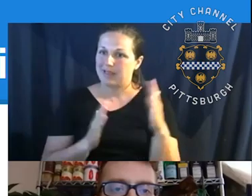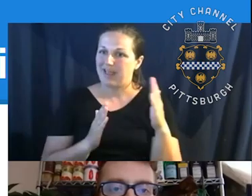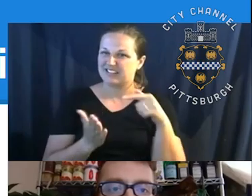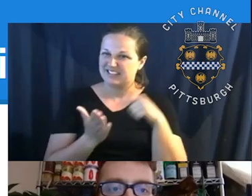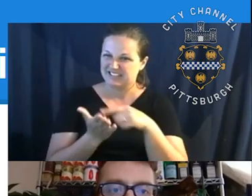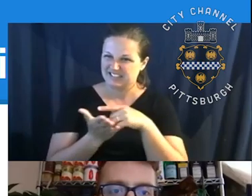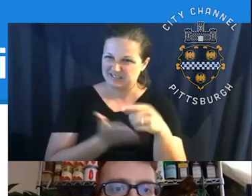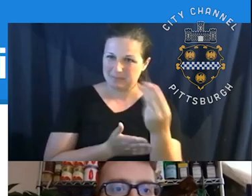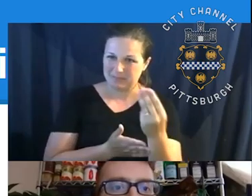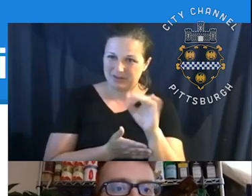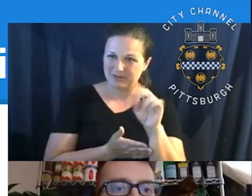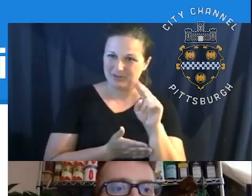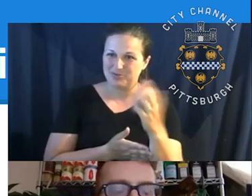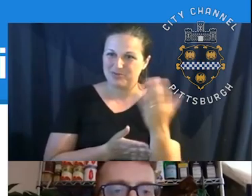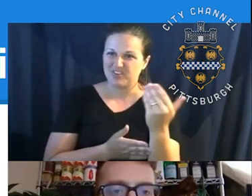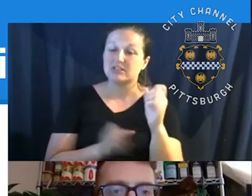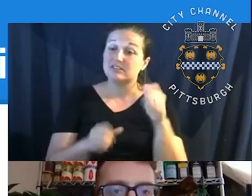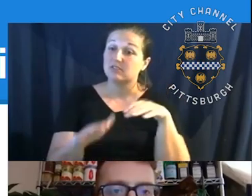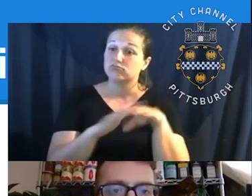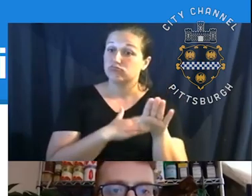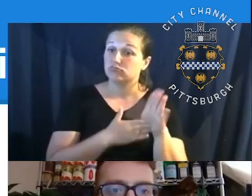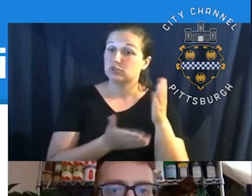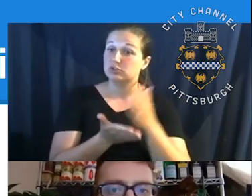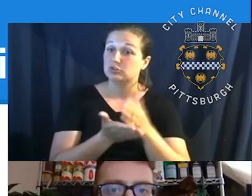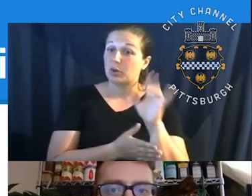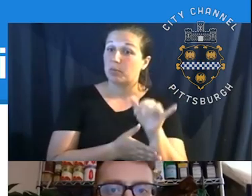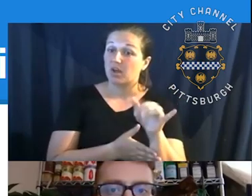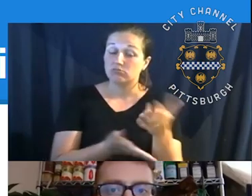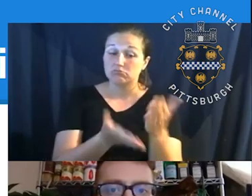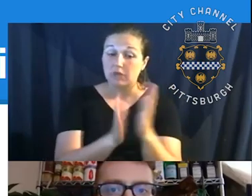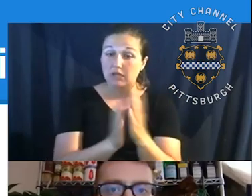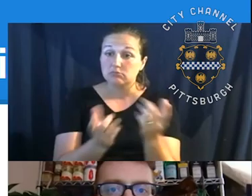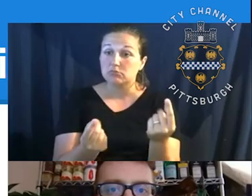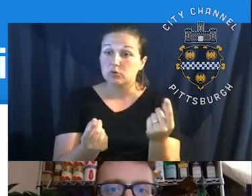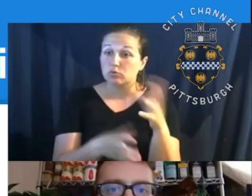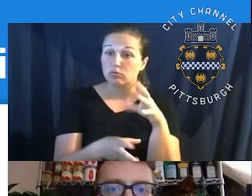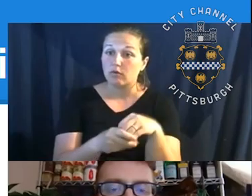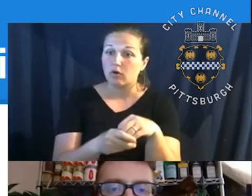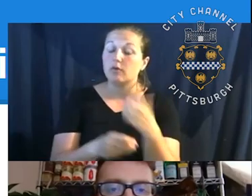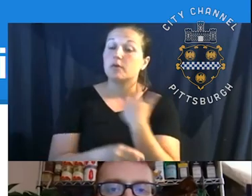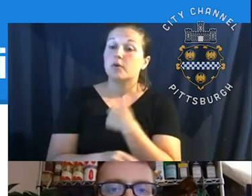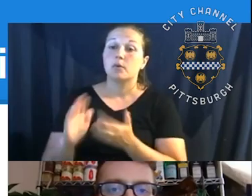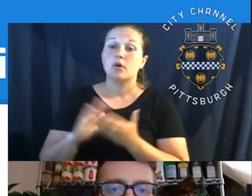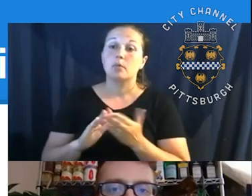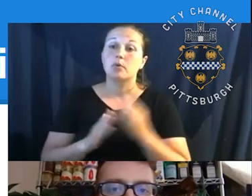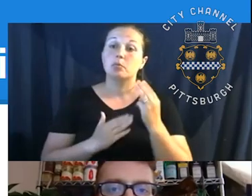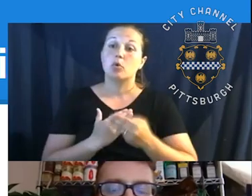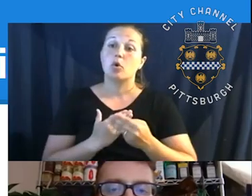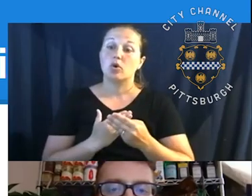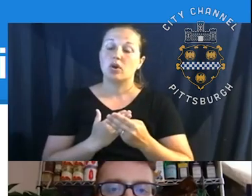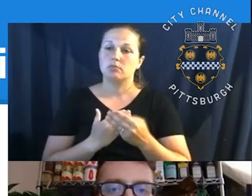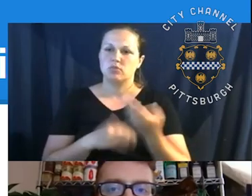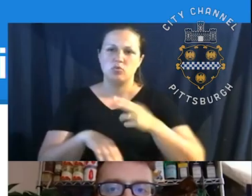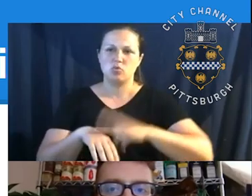to that location and inquire about, um, how to get involved. We operate programs during normal summer, summer